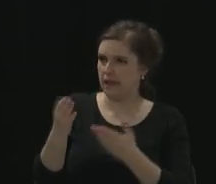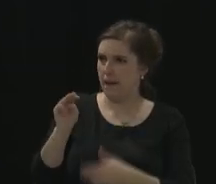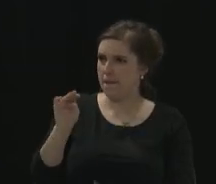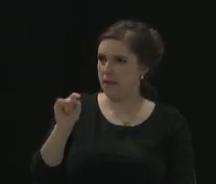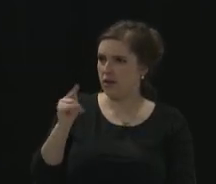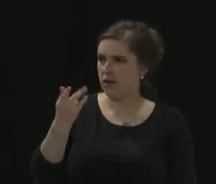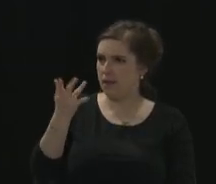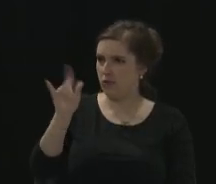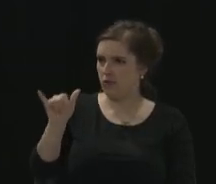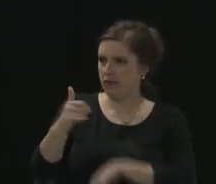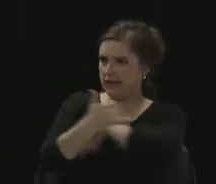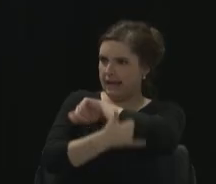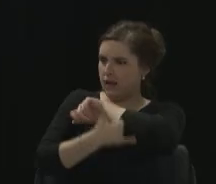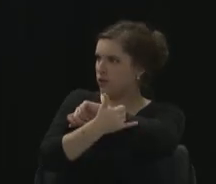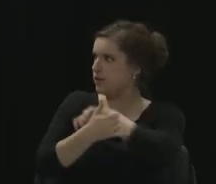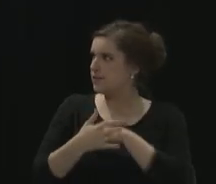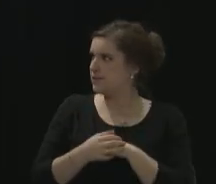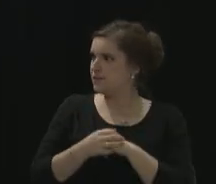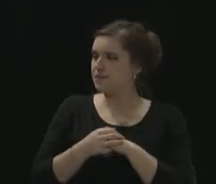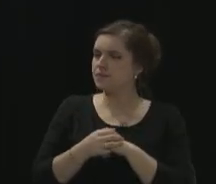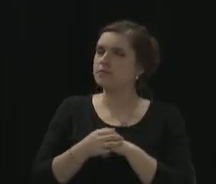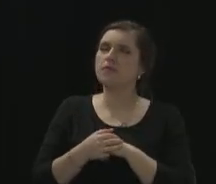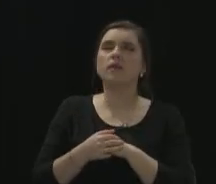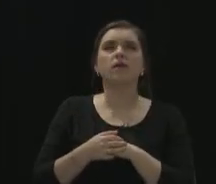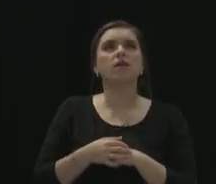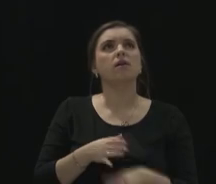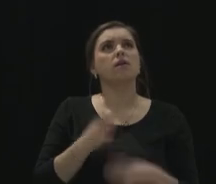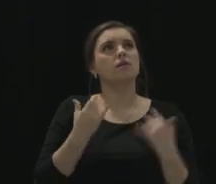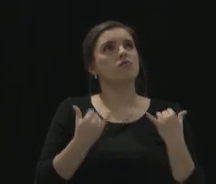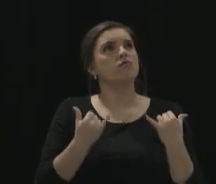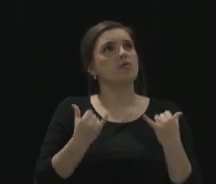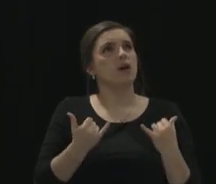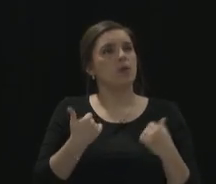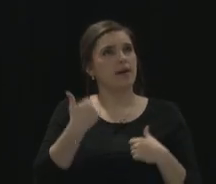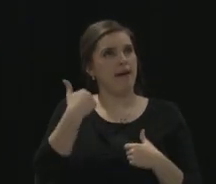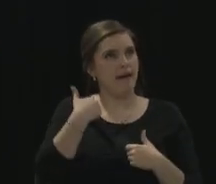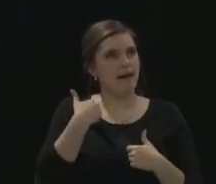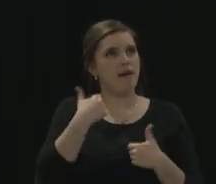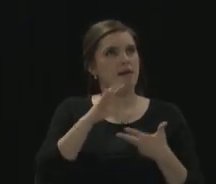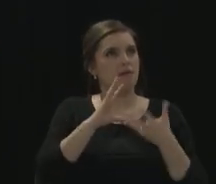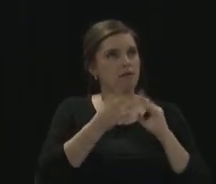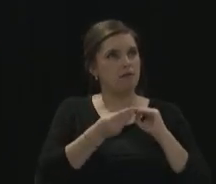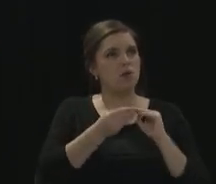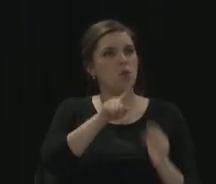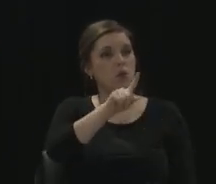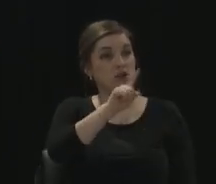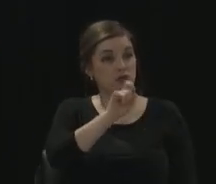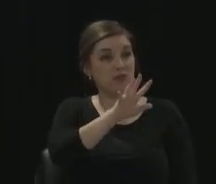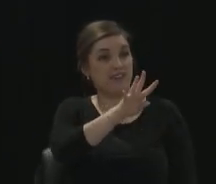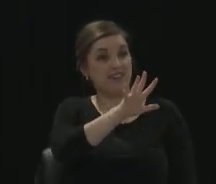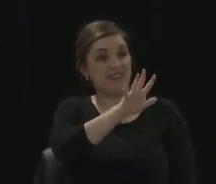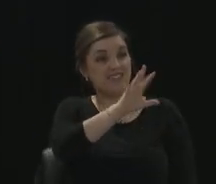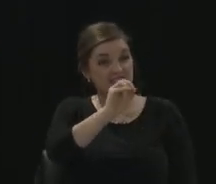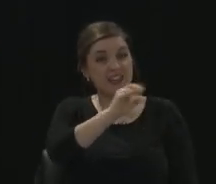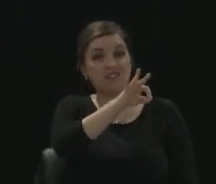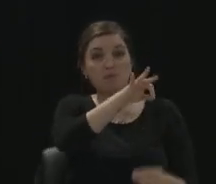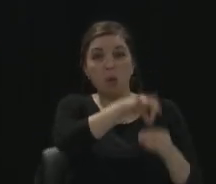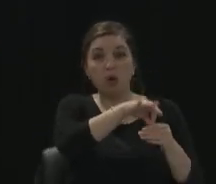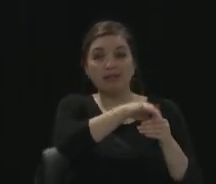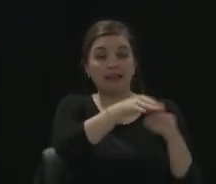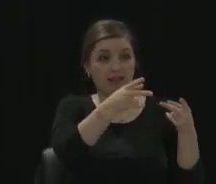County, we have right now we have 150 polling locations. We have